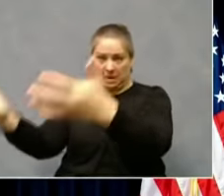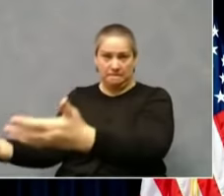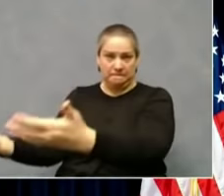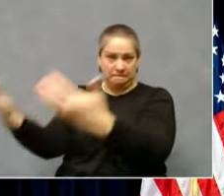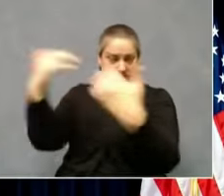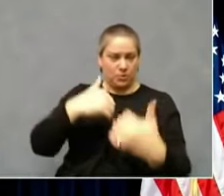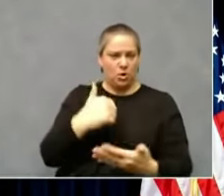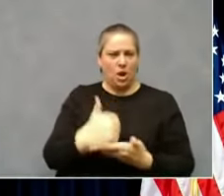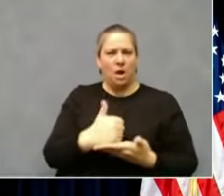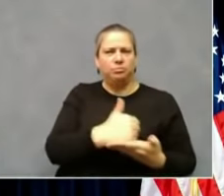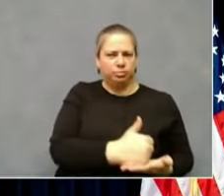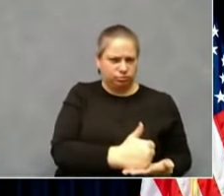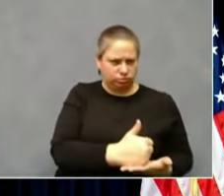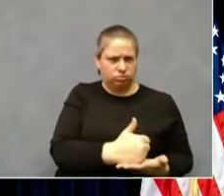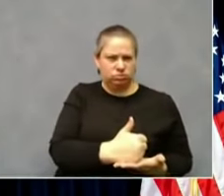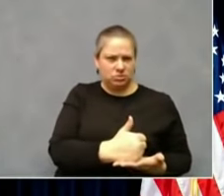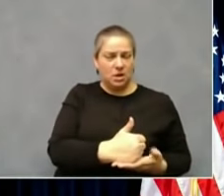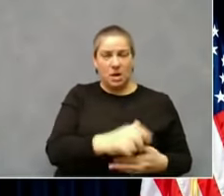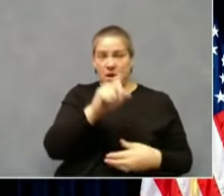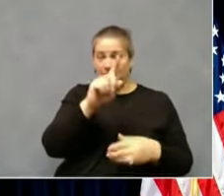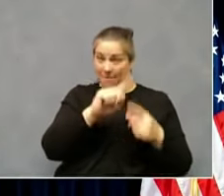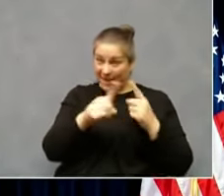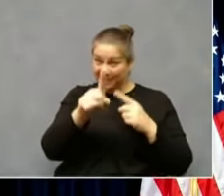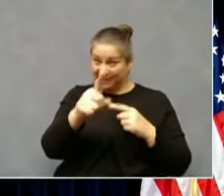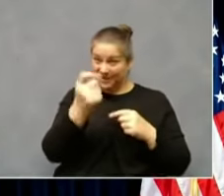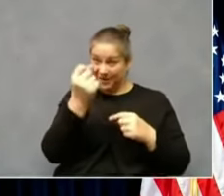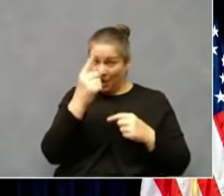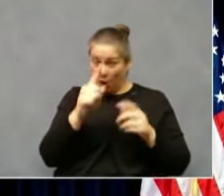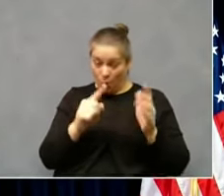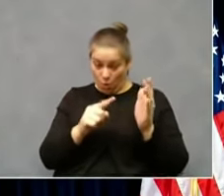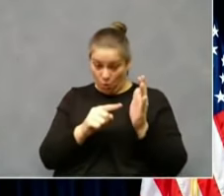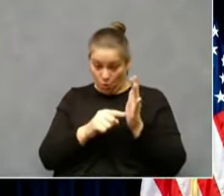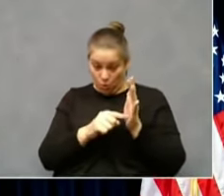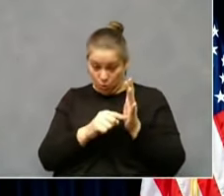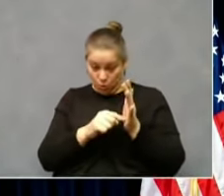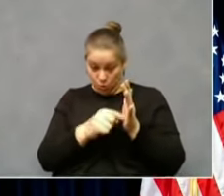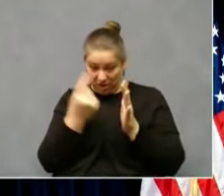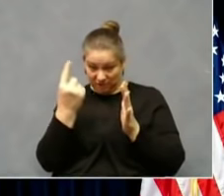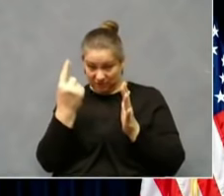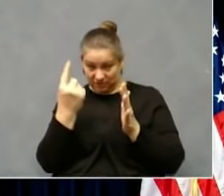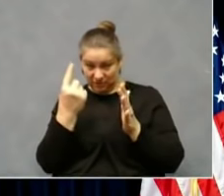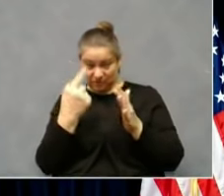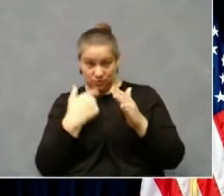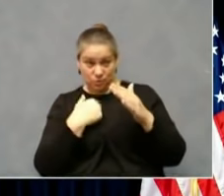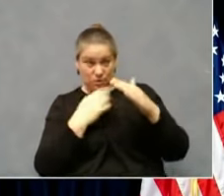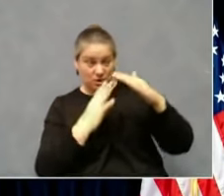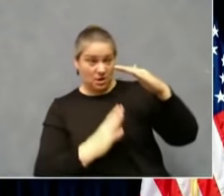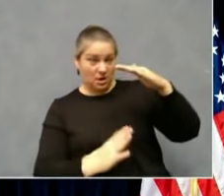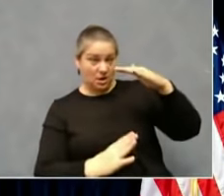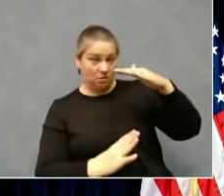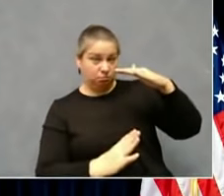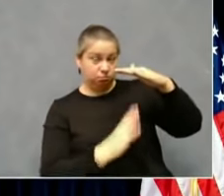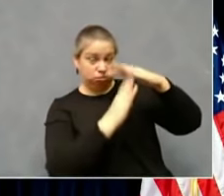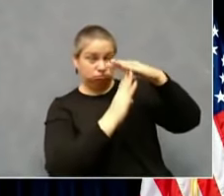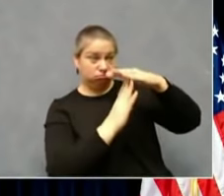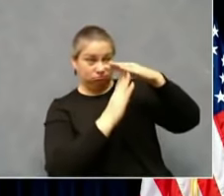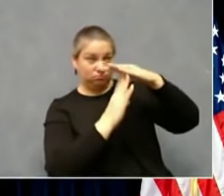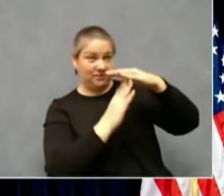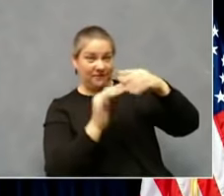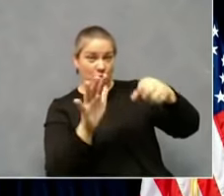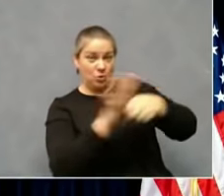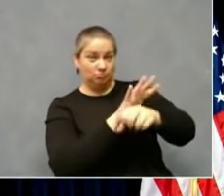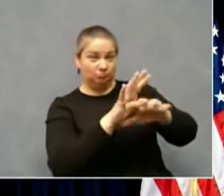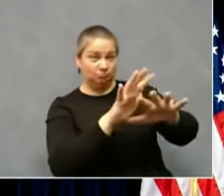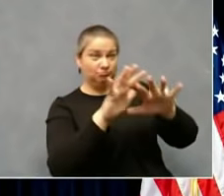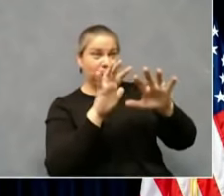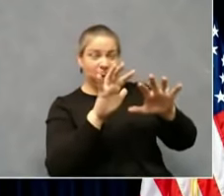remember, once we hit that, once once we hit that need, we're in trouble. And in many areas in Kentucky, we're already close,